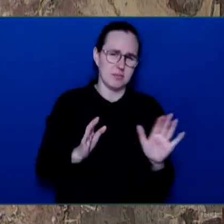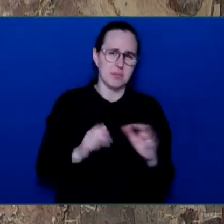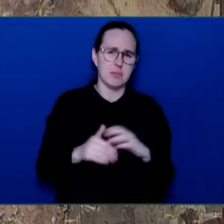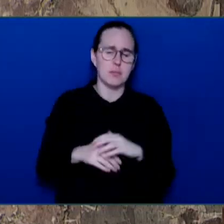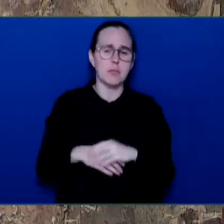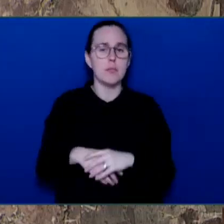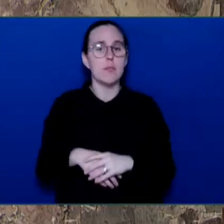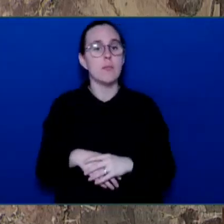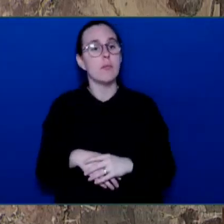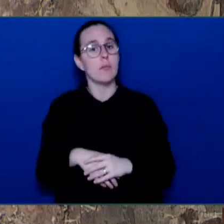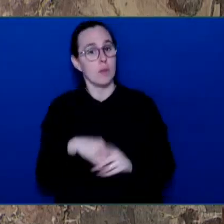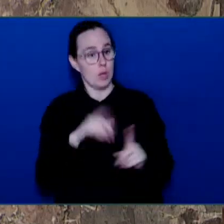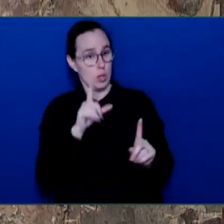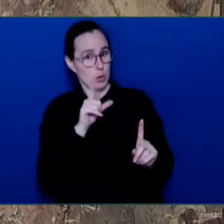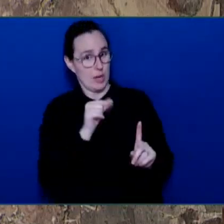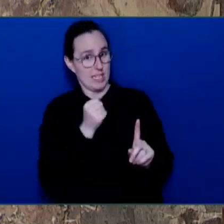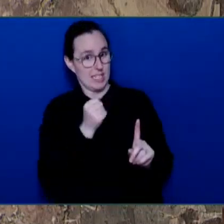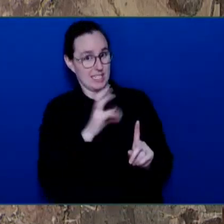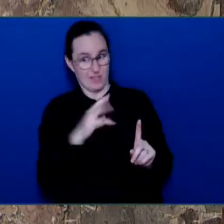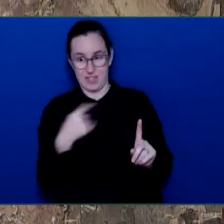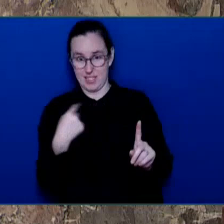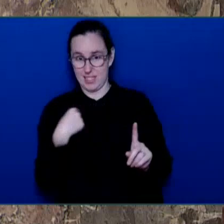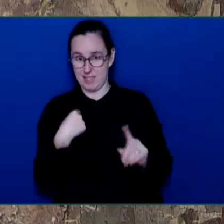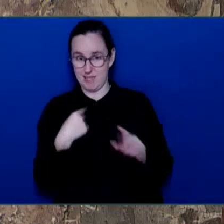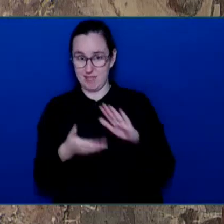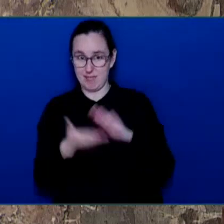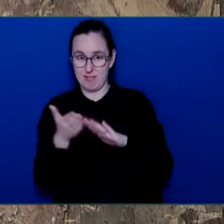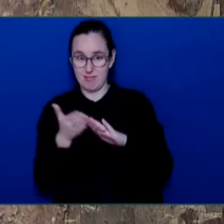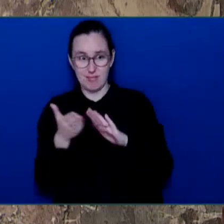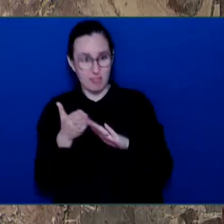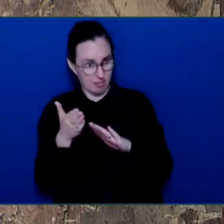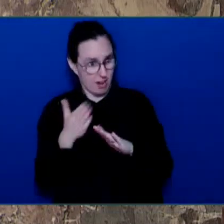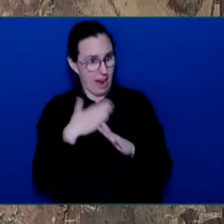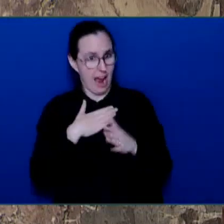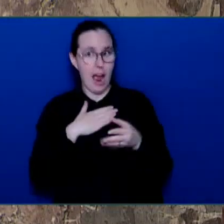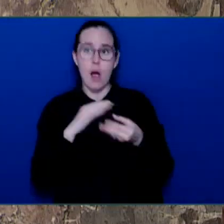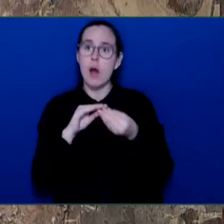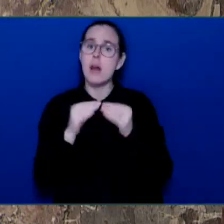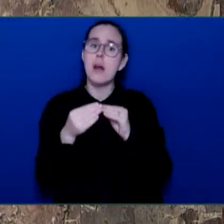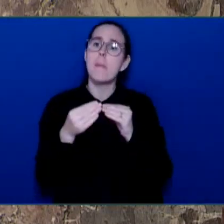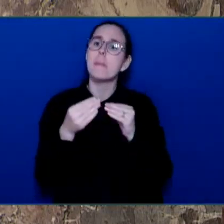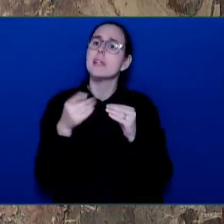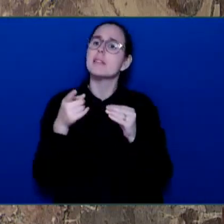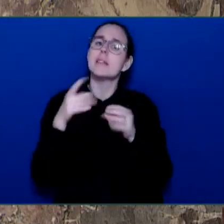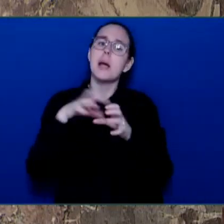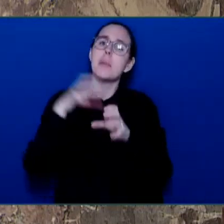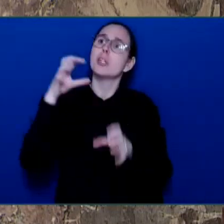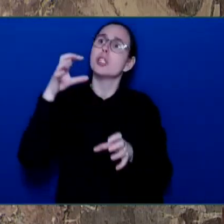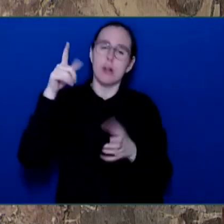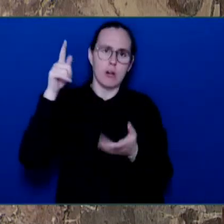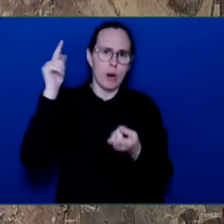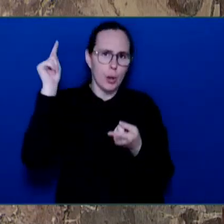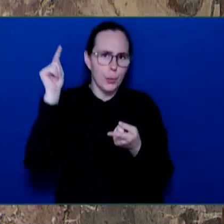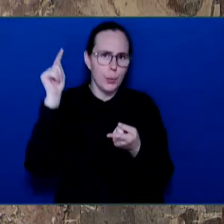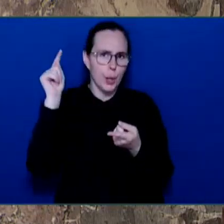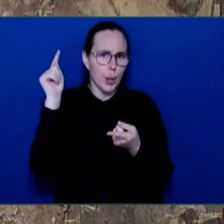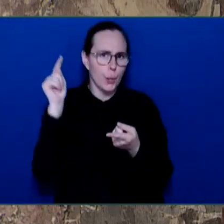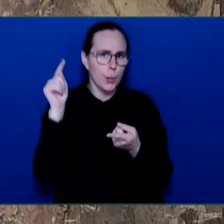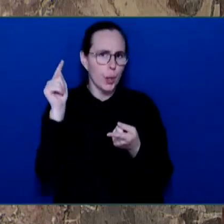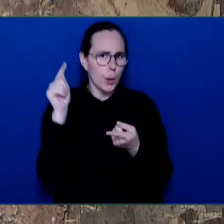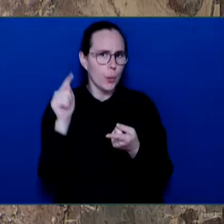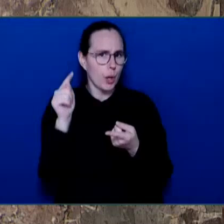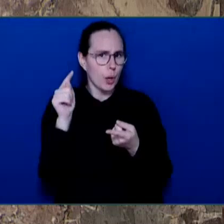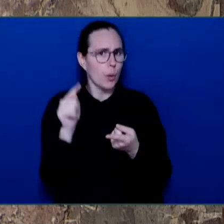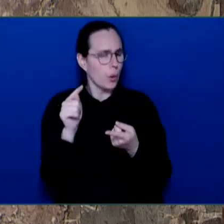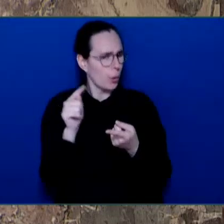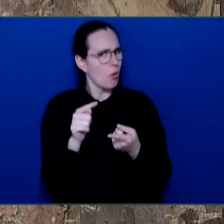more on a per capita basis. We are staying the course because climate action is important to British Columbia, both for